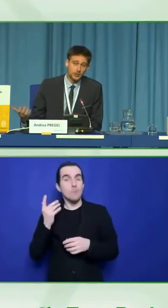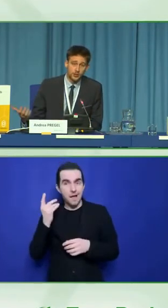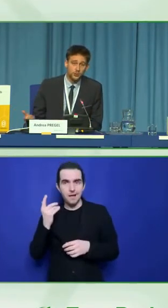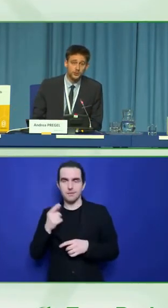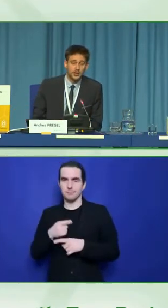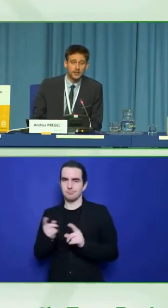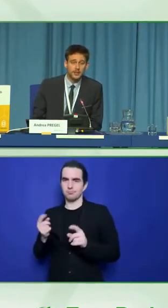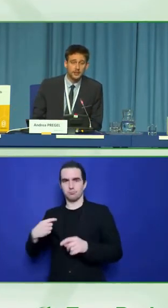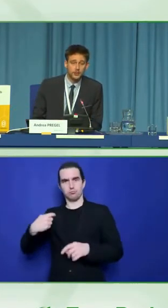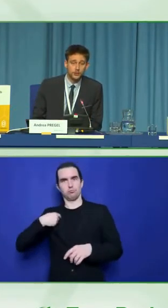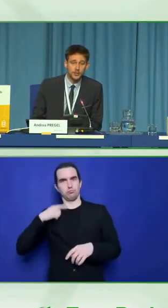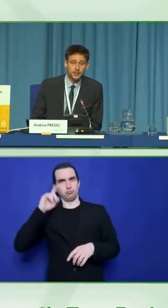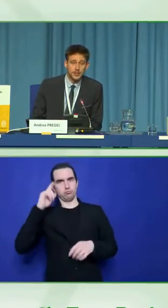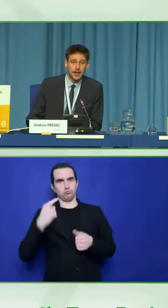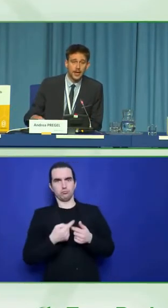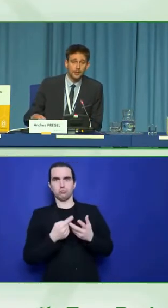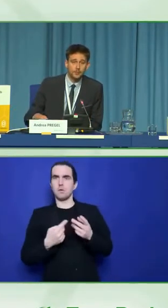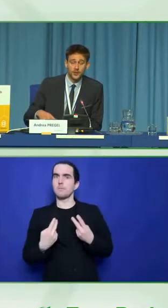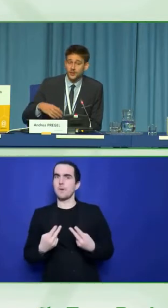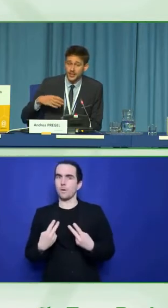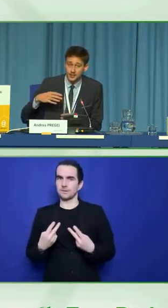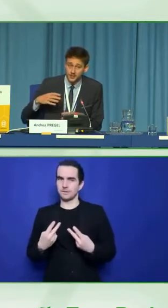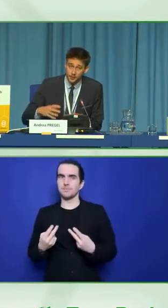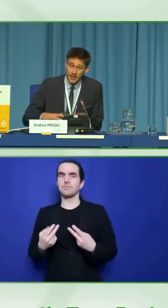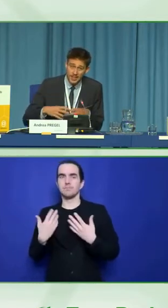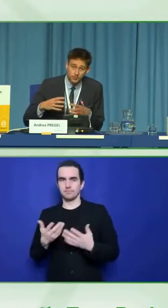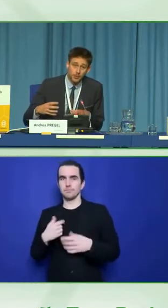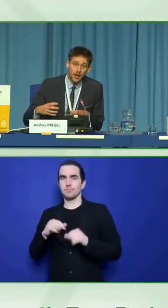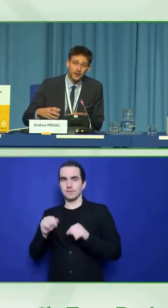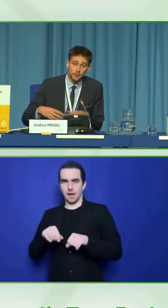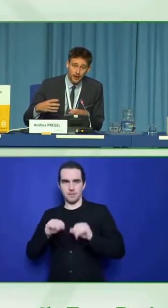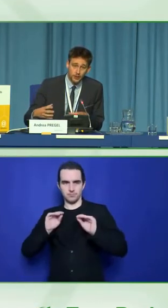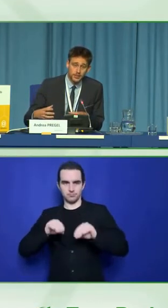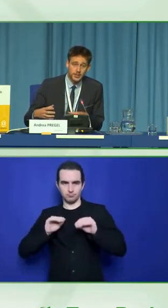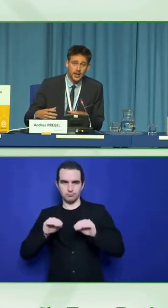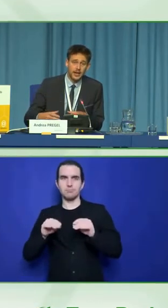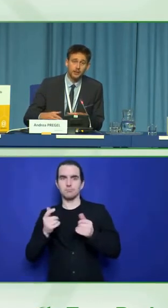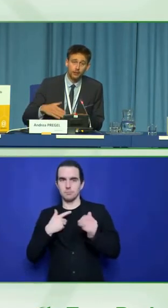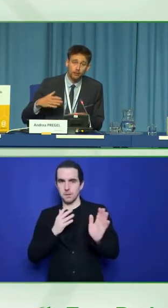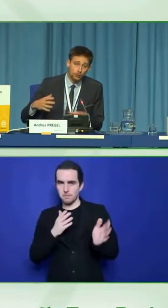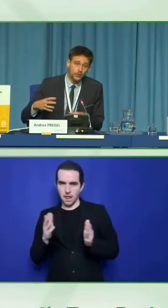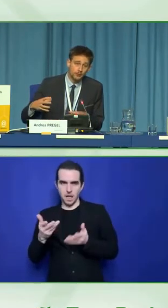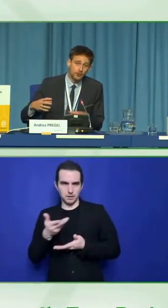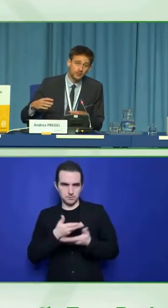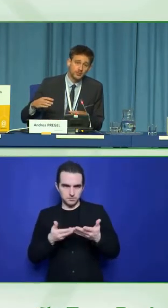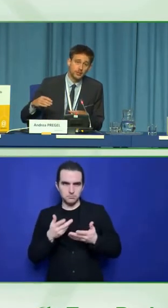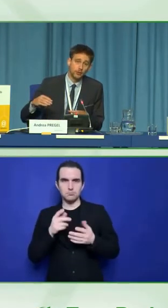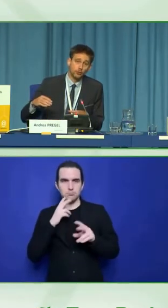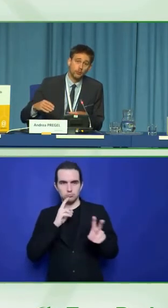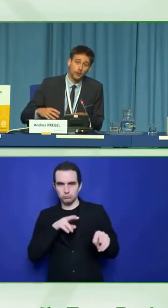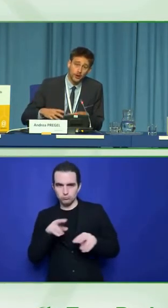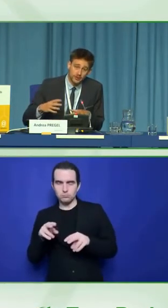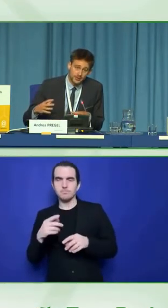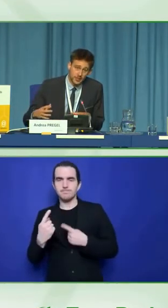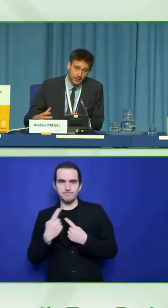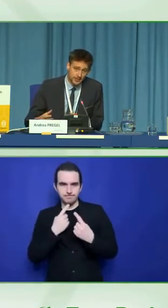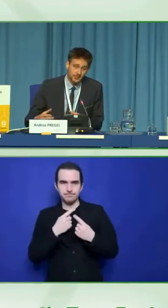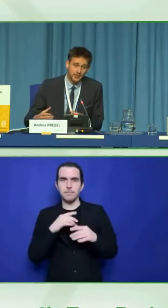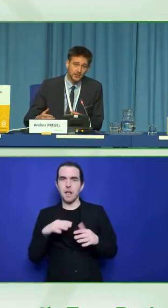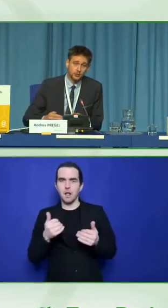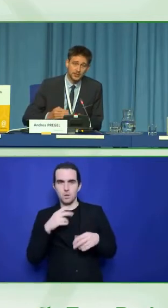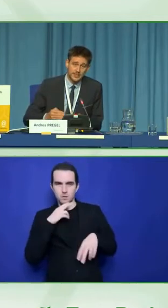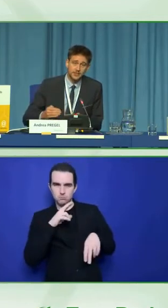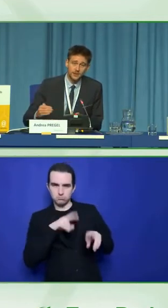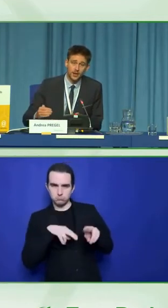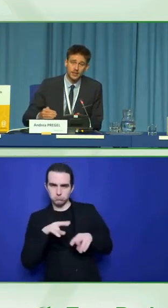using some of the other tools in the toolkit. They develop an action plan and a budget. And then through that process, they go through a prioritization